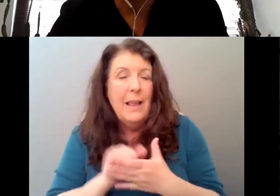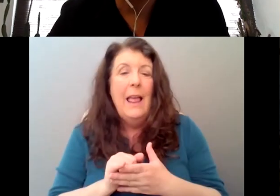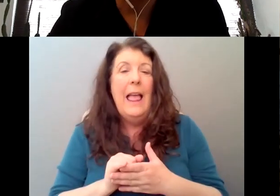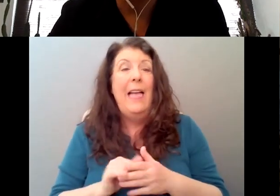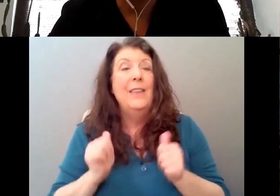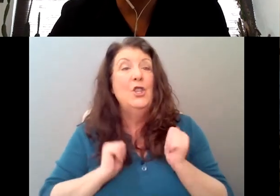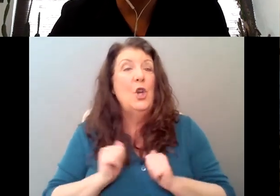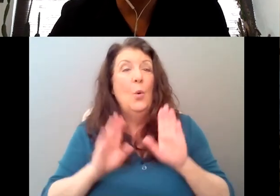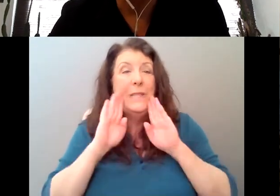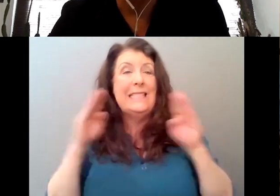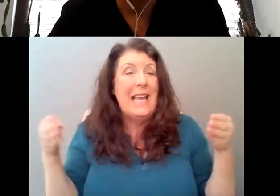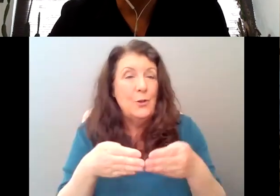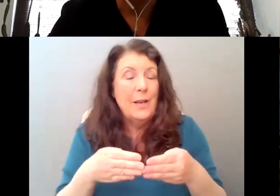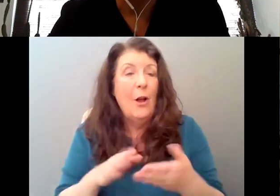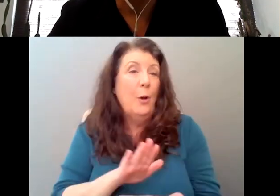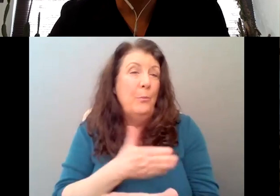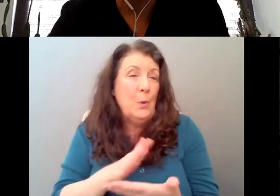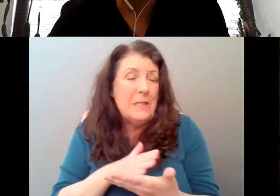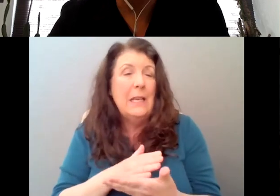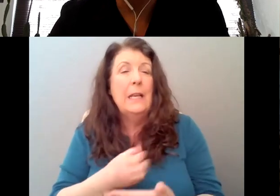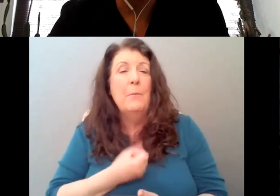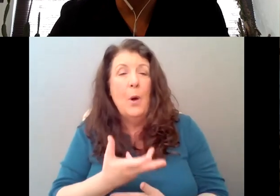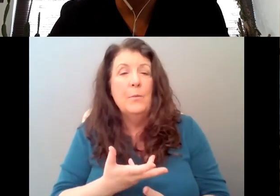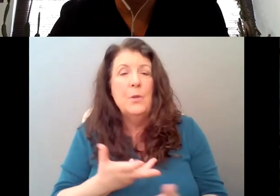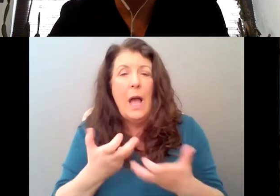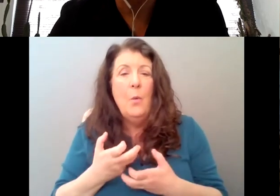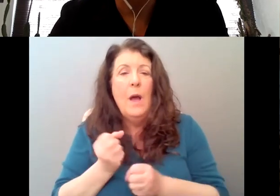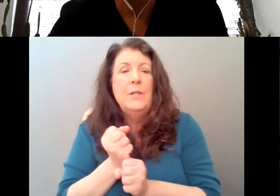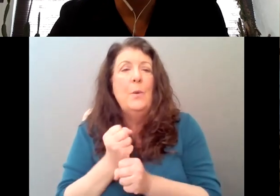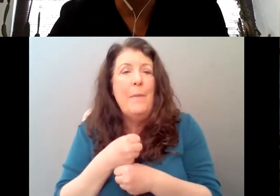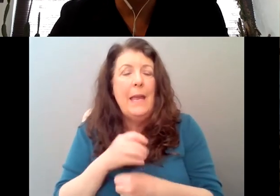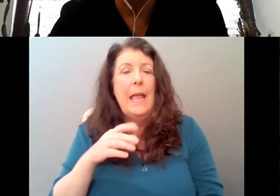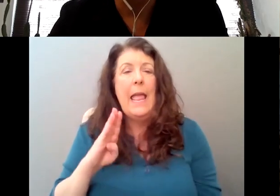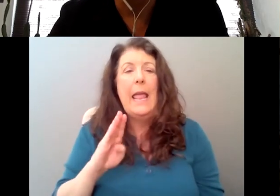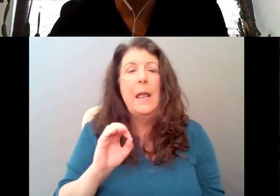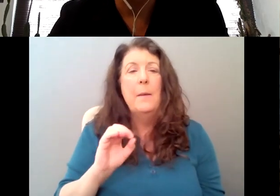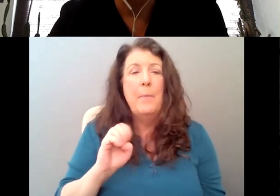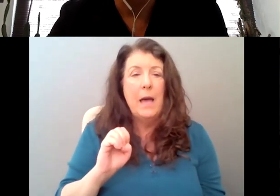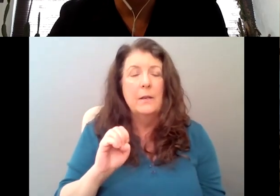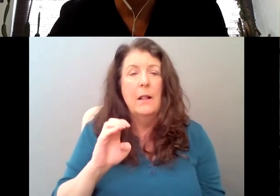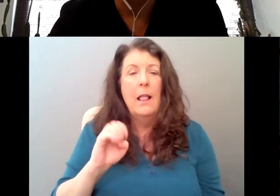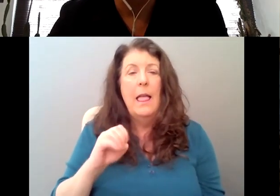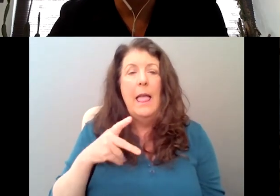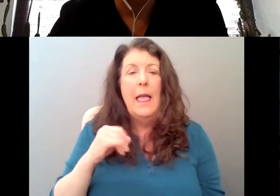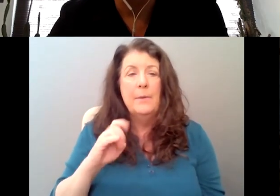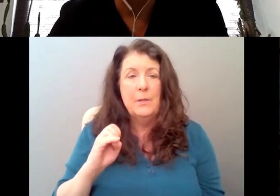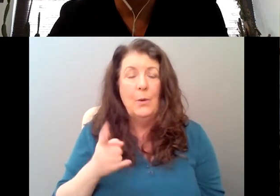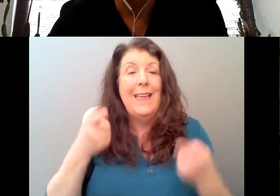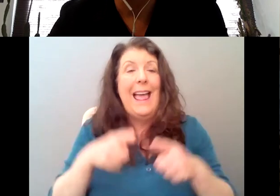And so I wanted to basically make like a bottle episode that takes place at the opera where we would really get to experience,